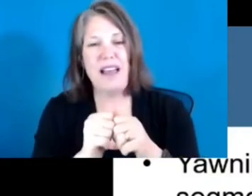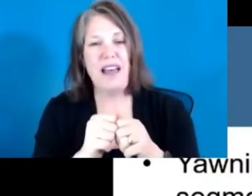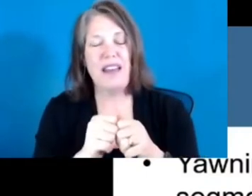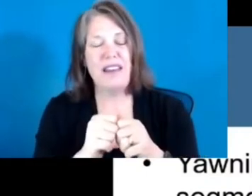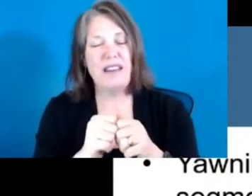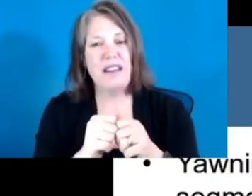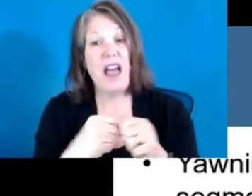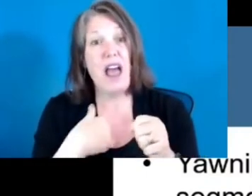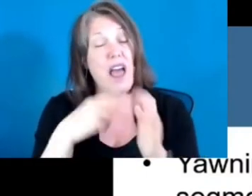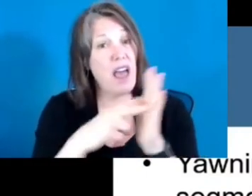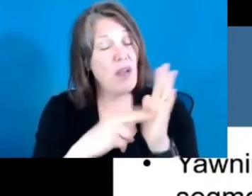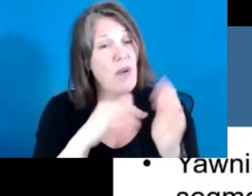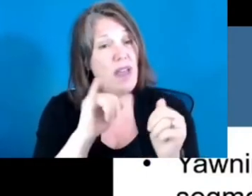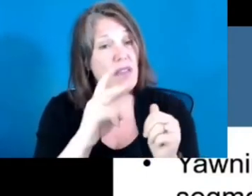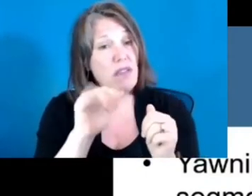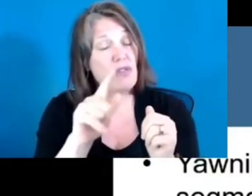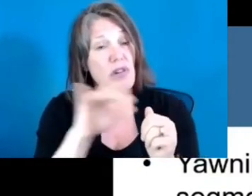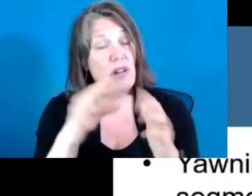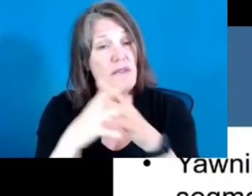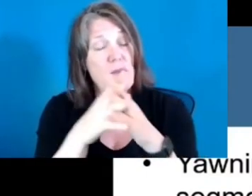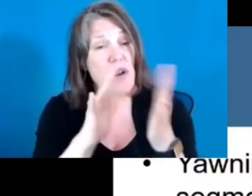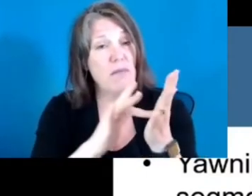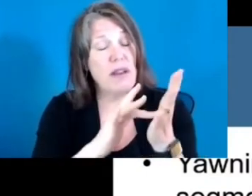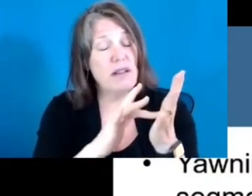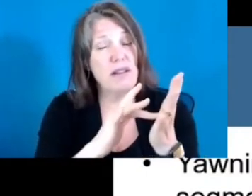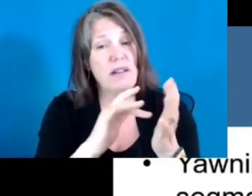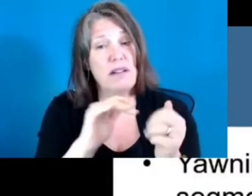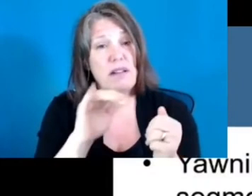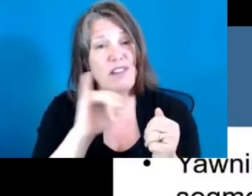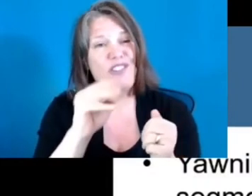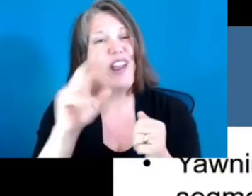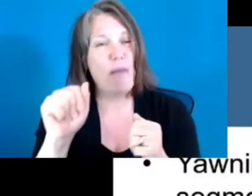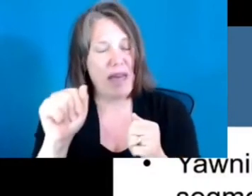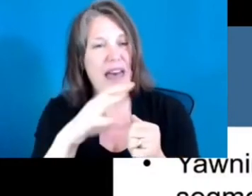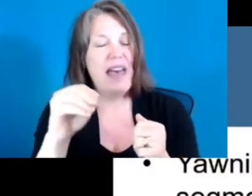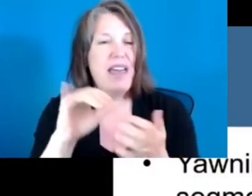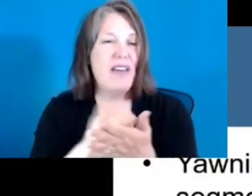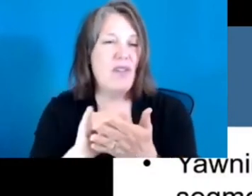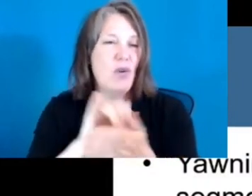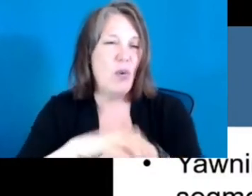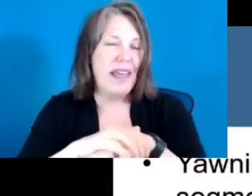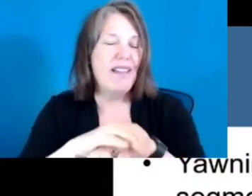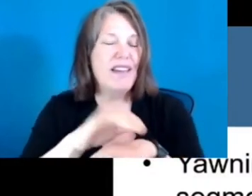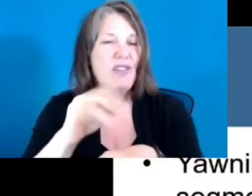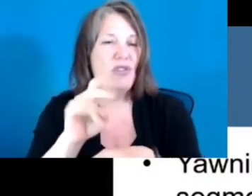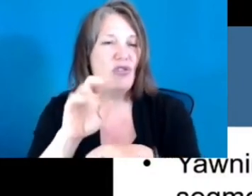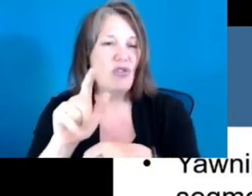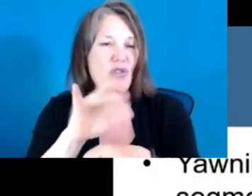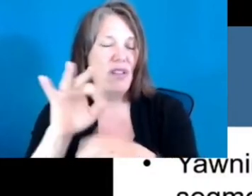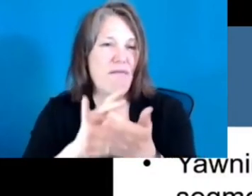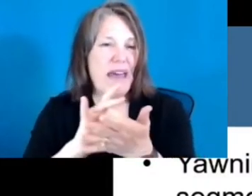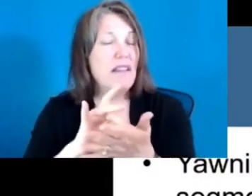JAMA, and the New England Journal of Medicine on a regular basis. I get them every day, and there are 10 articles a day